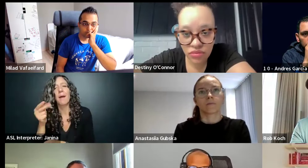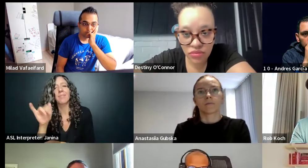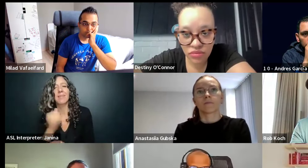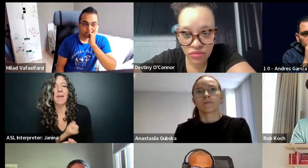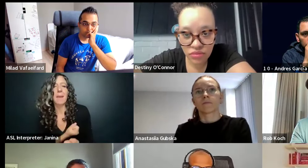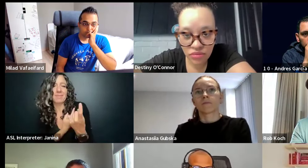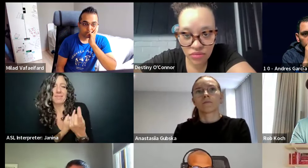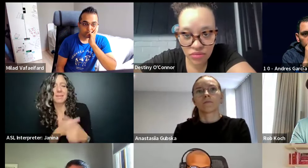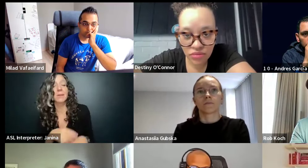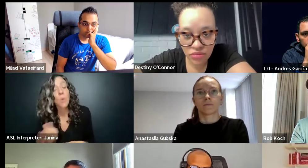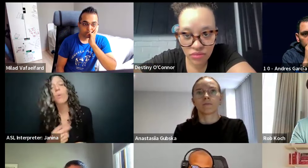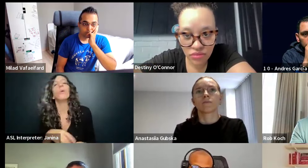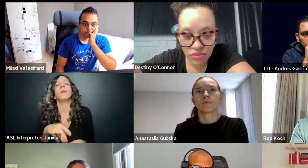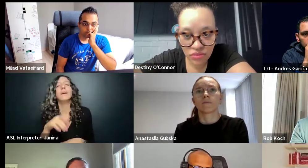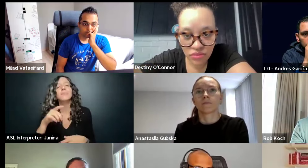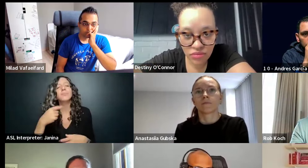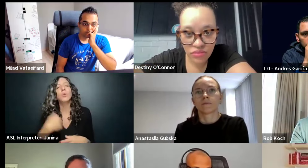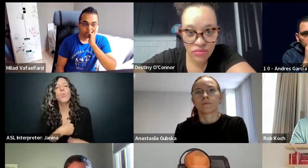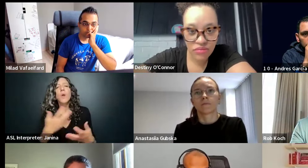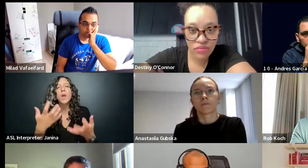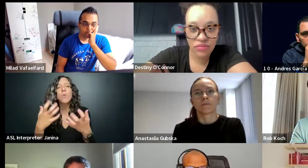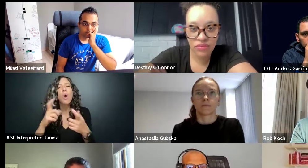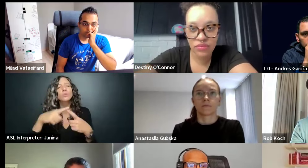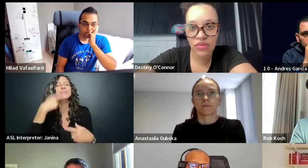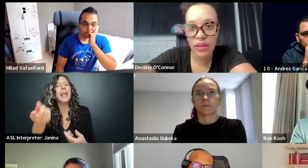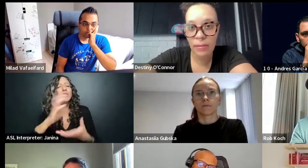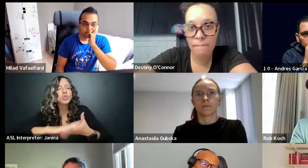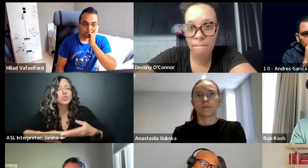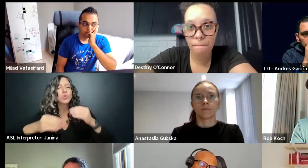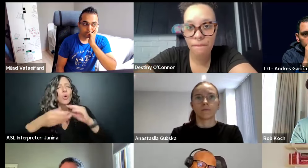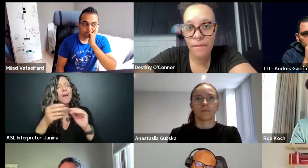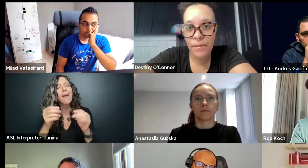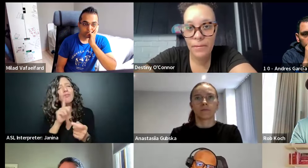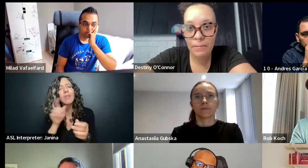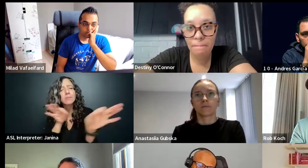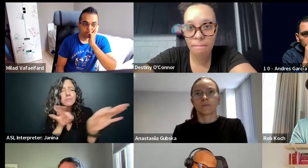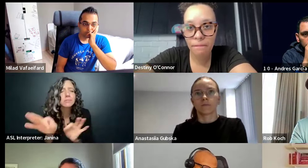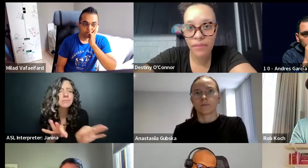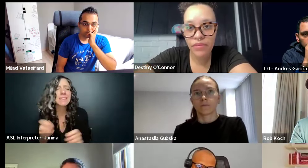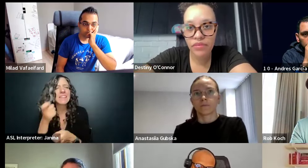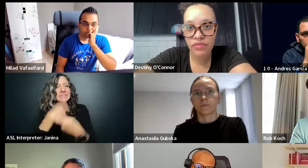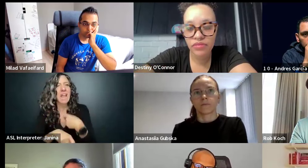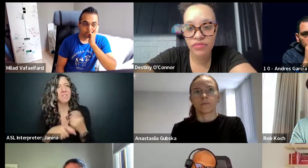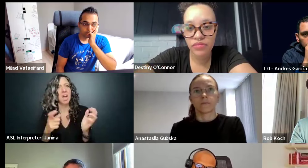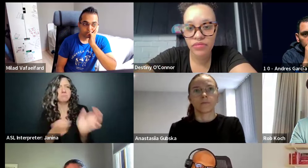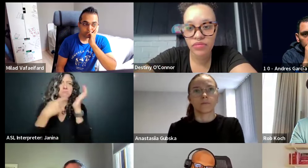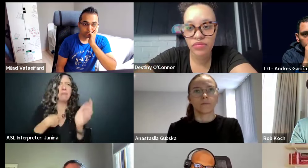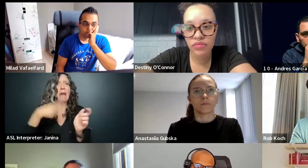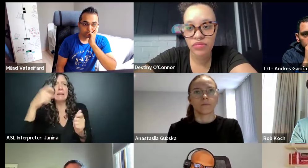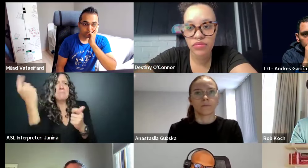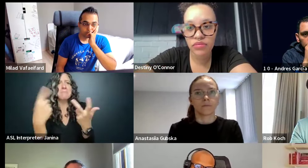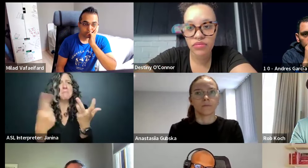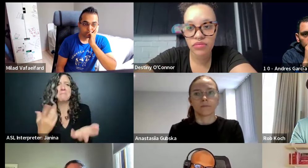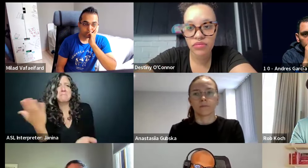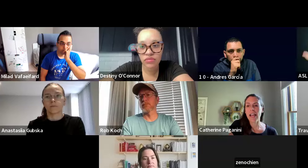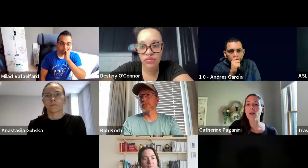the storytelling part versus demanding, I need this, right? And then we've been doing a lot of that because it's